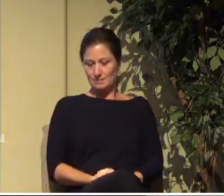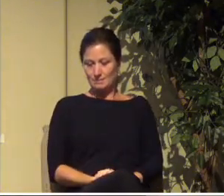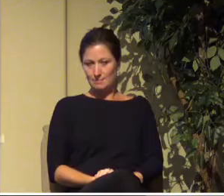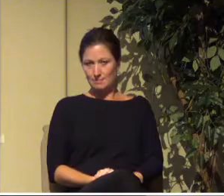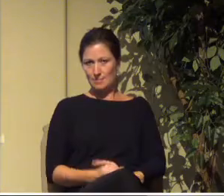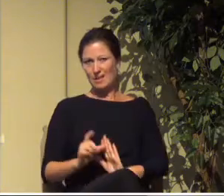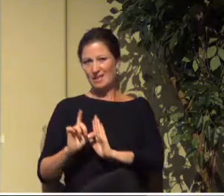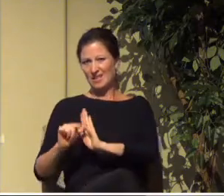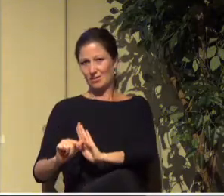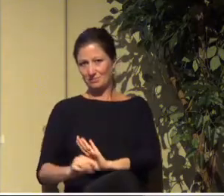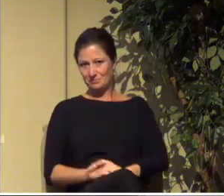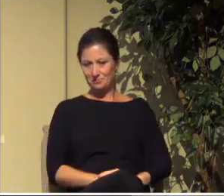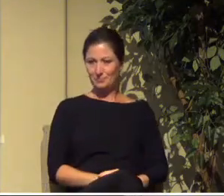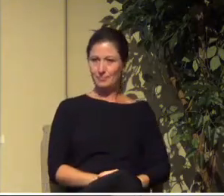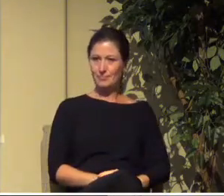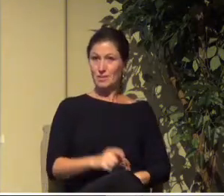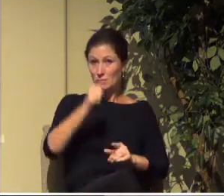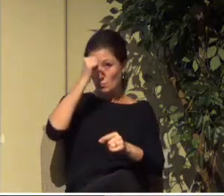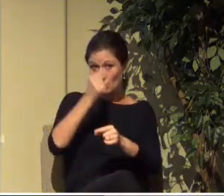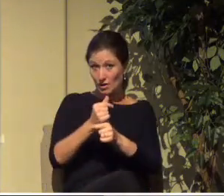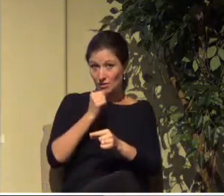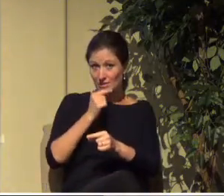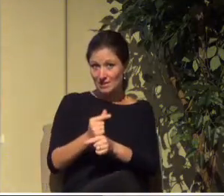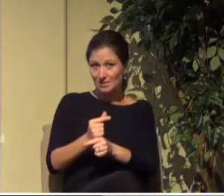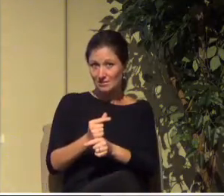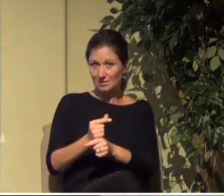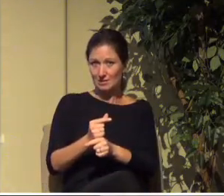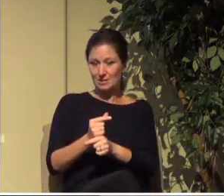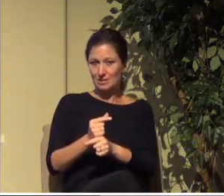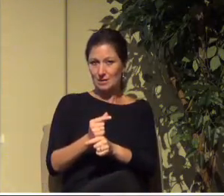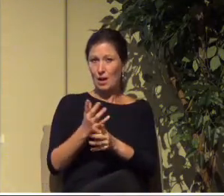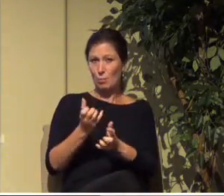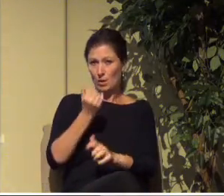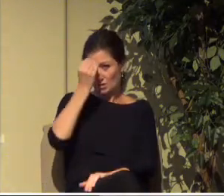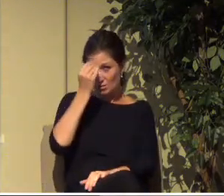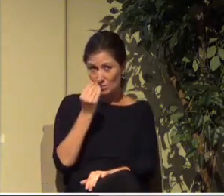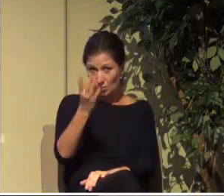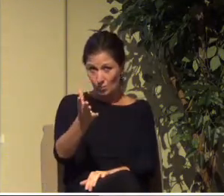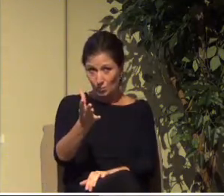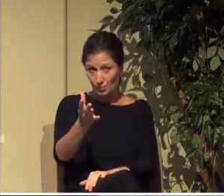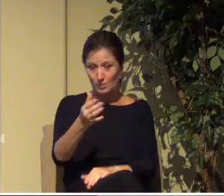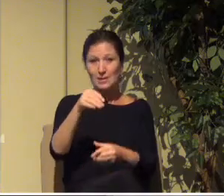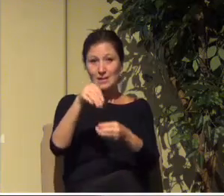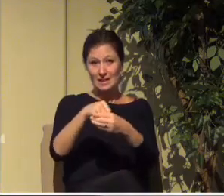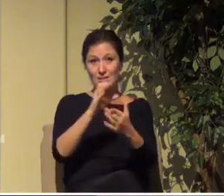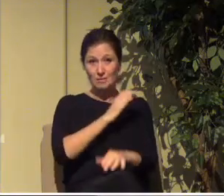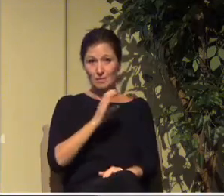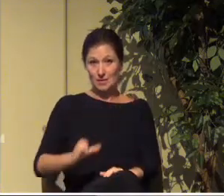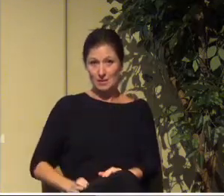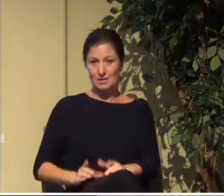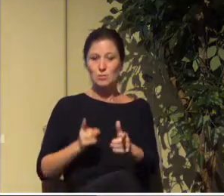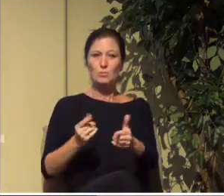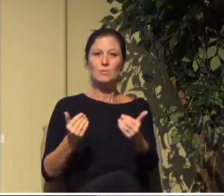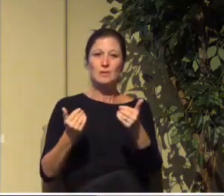so brothers and sisters I just want you to know that in Christ you have everything